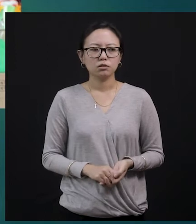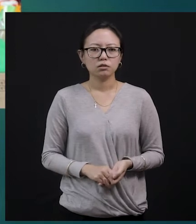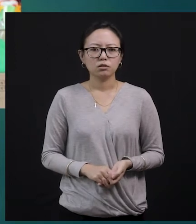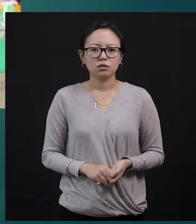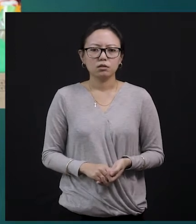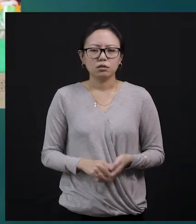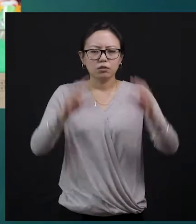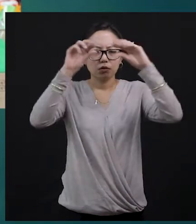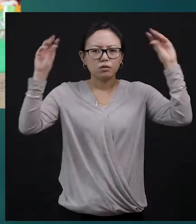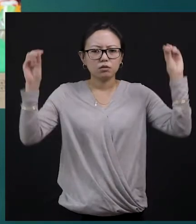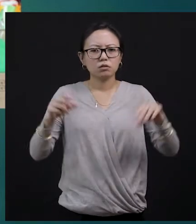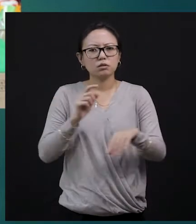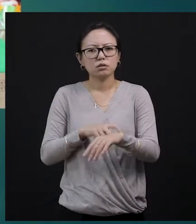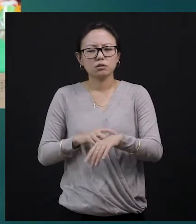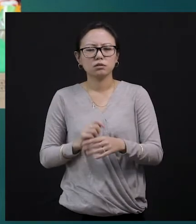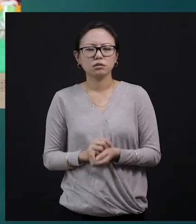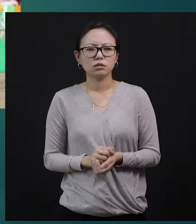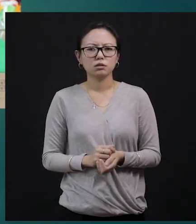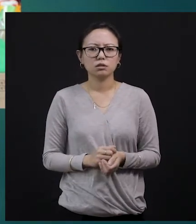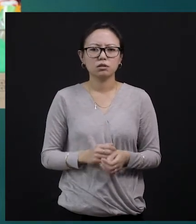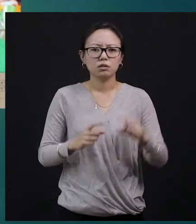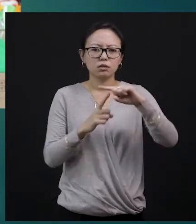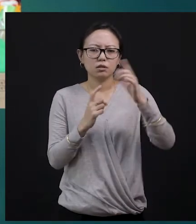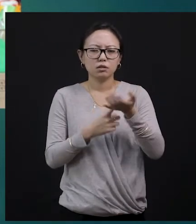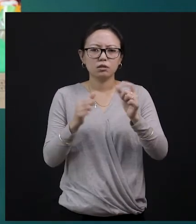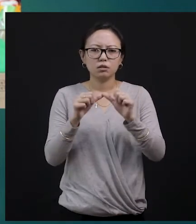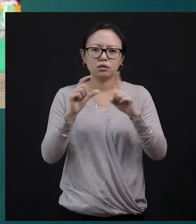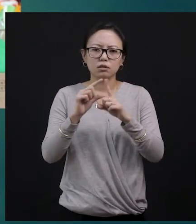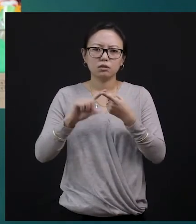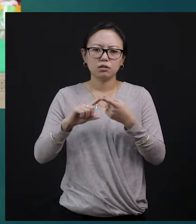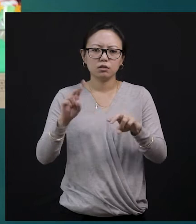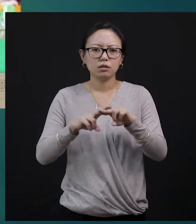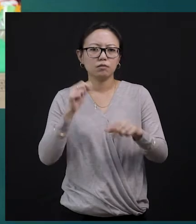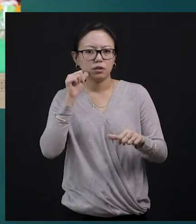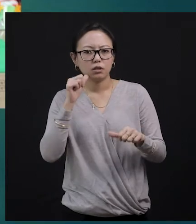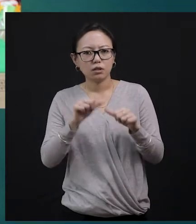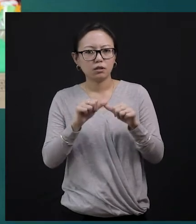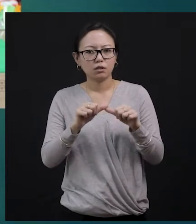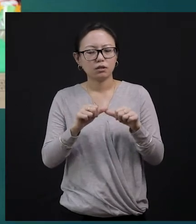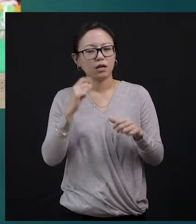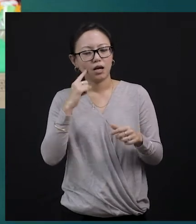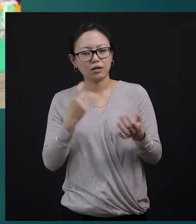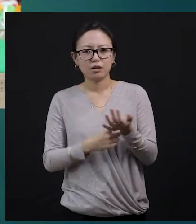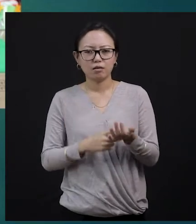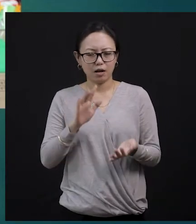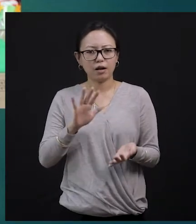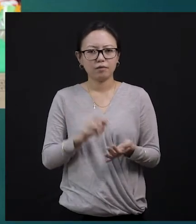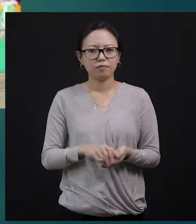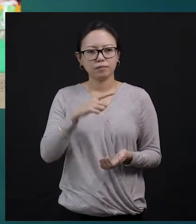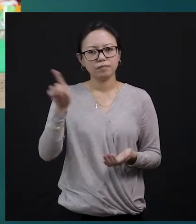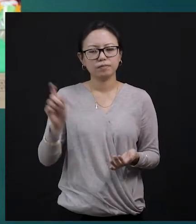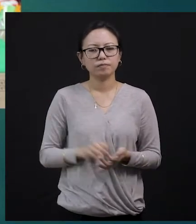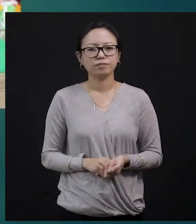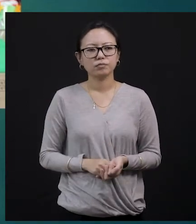are places where people from different regions, even from outside. have international expo. All those are a